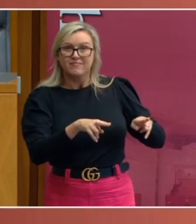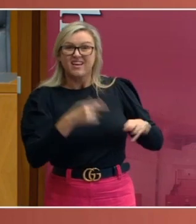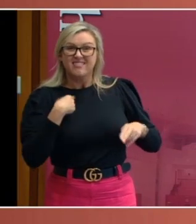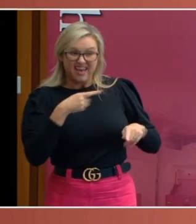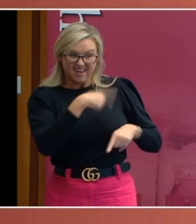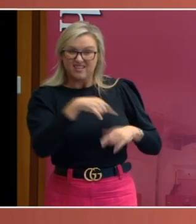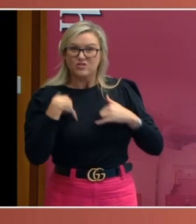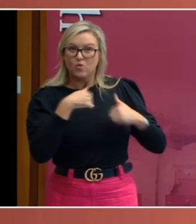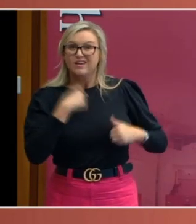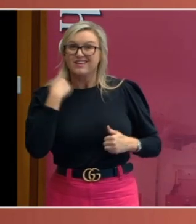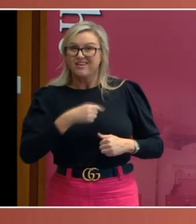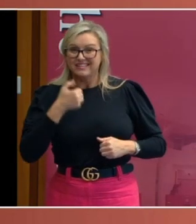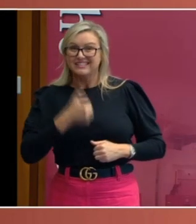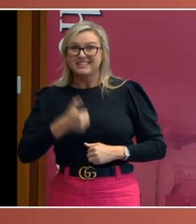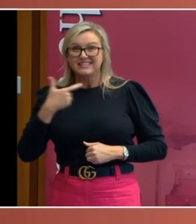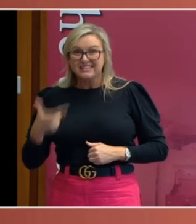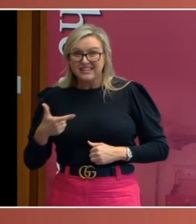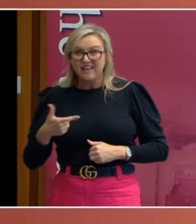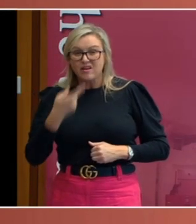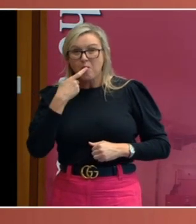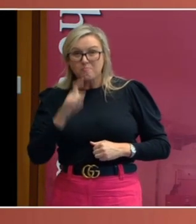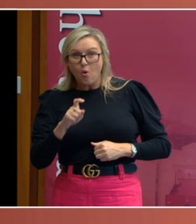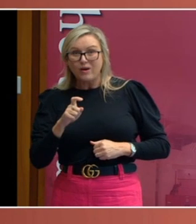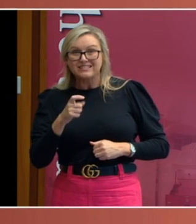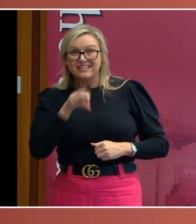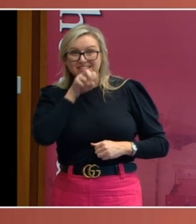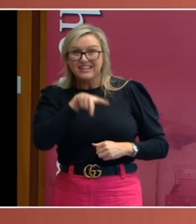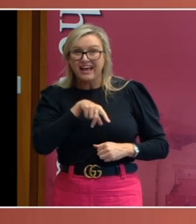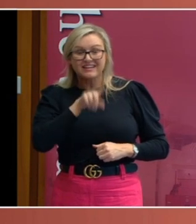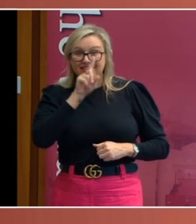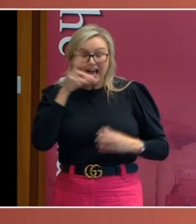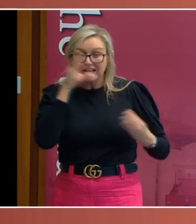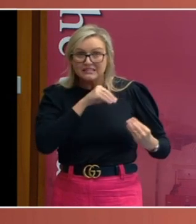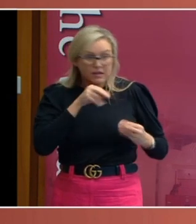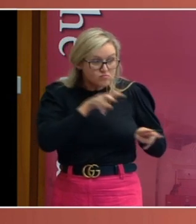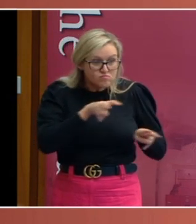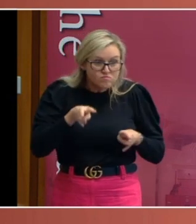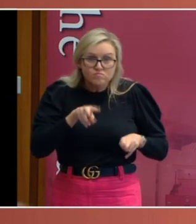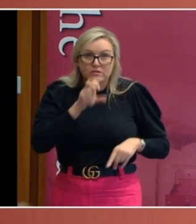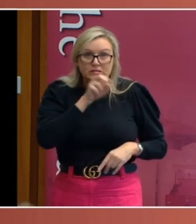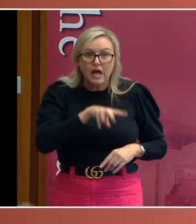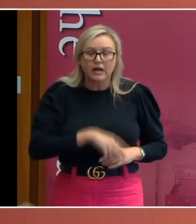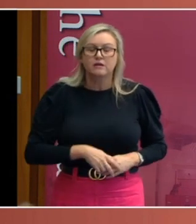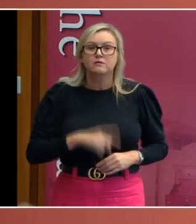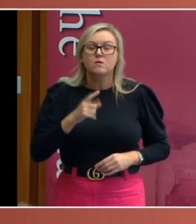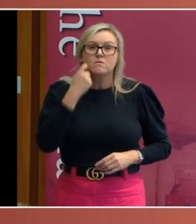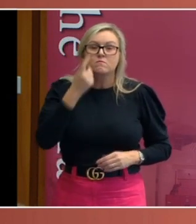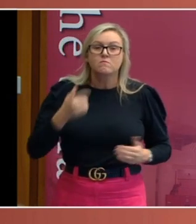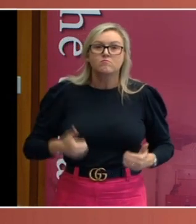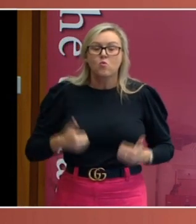They didn't get much sleep. In the morning, the soldiers decided to